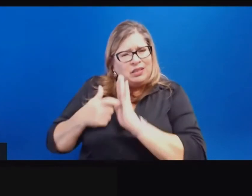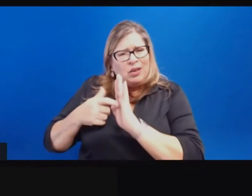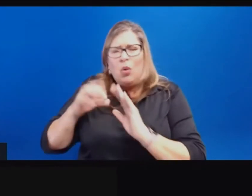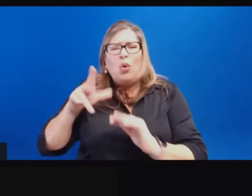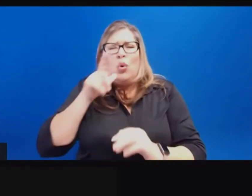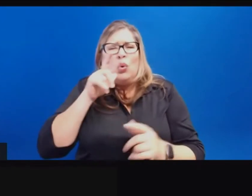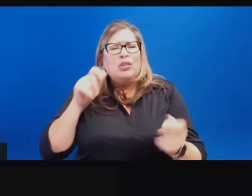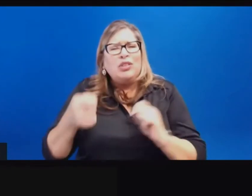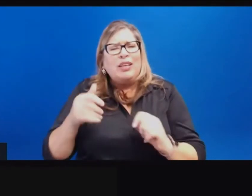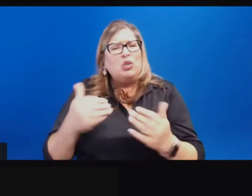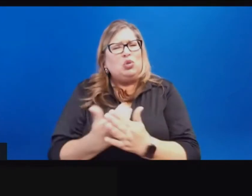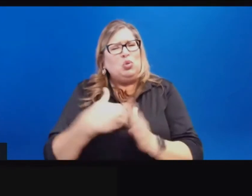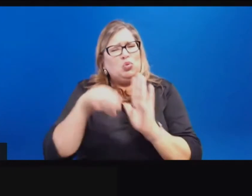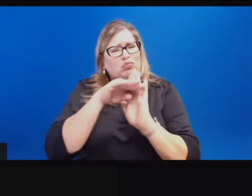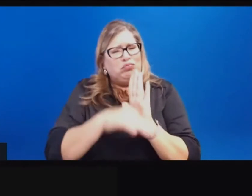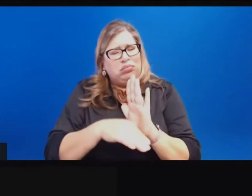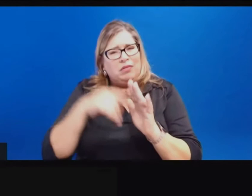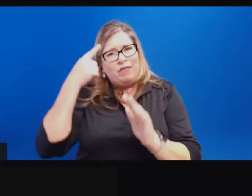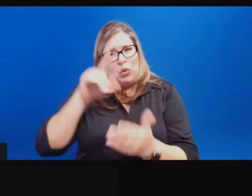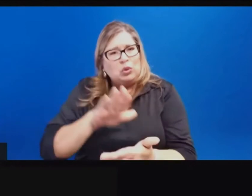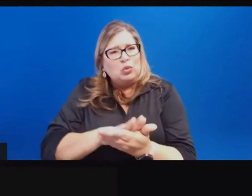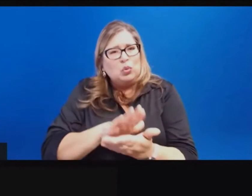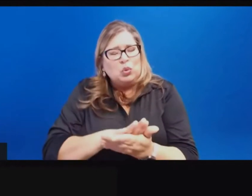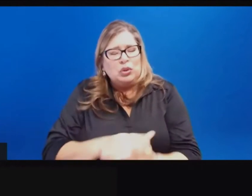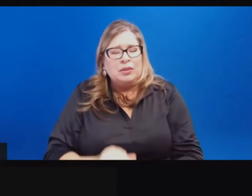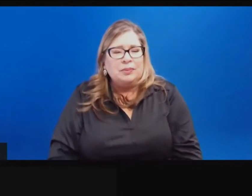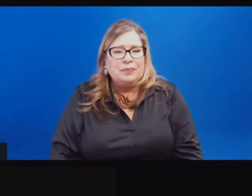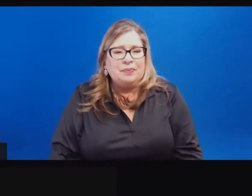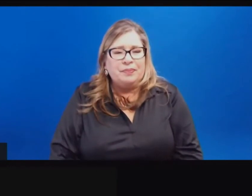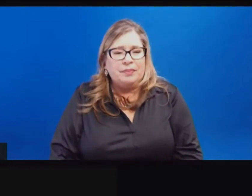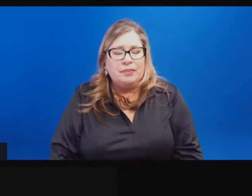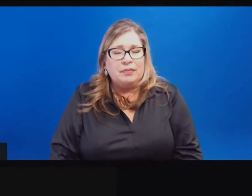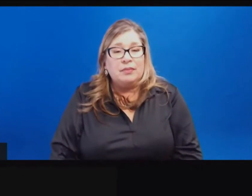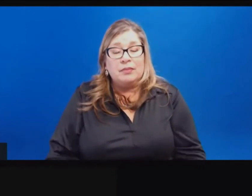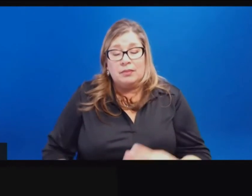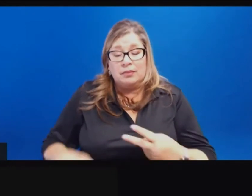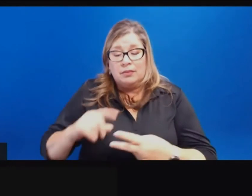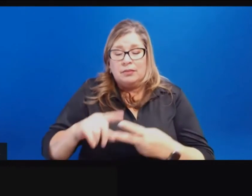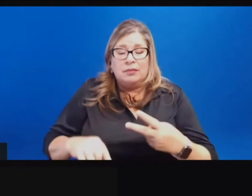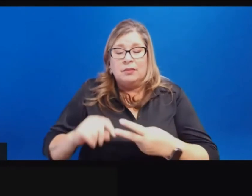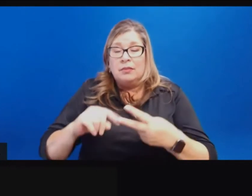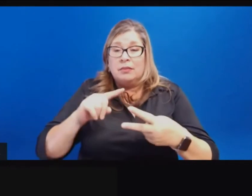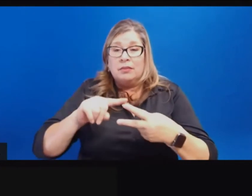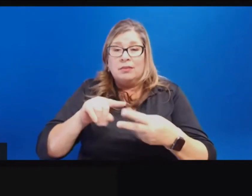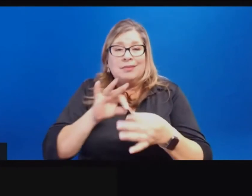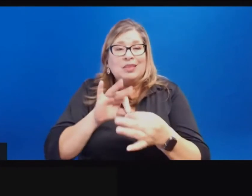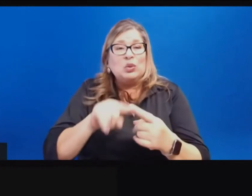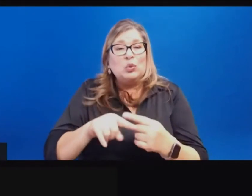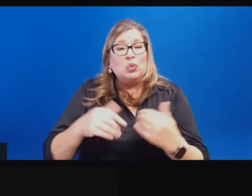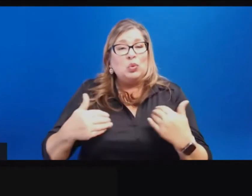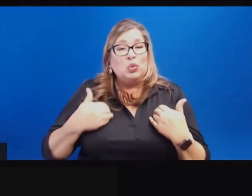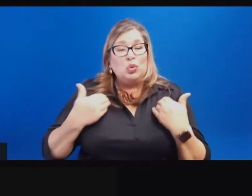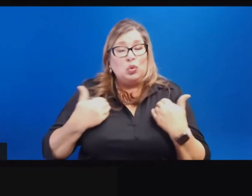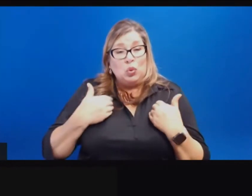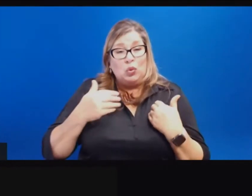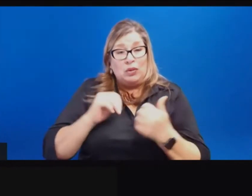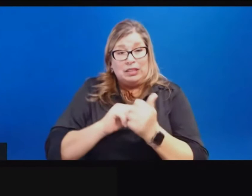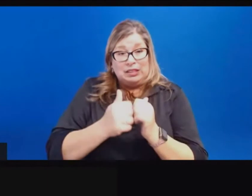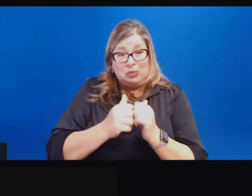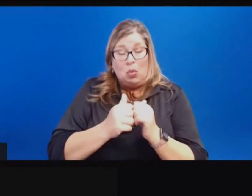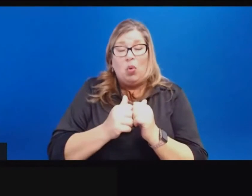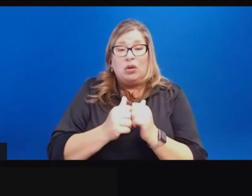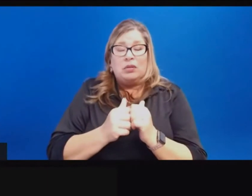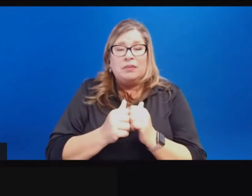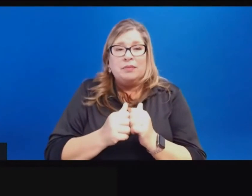Yeah, no, thank you for the questions, Vicki. Um, on the first one with youth sports, uh, yesterday also marked a day. was a planned